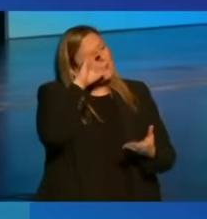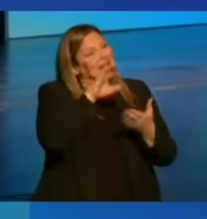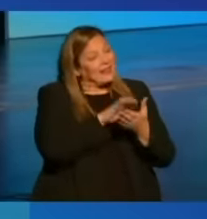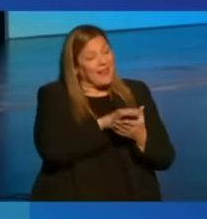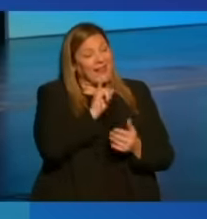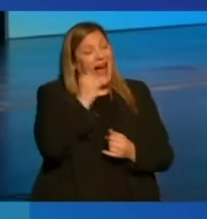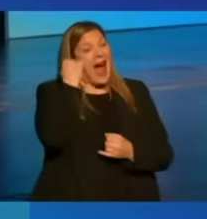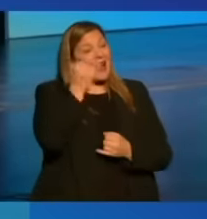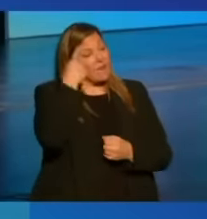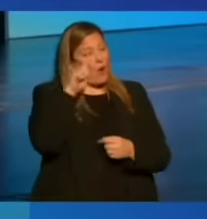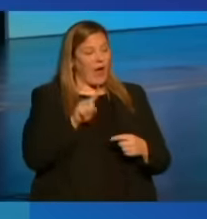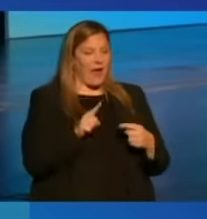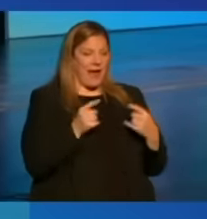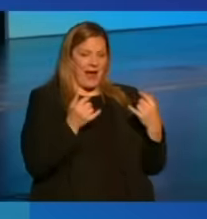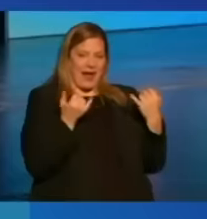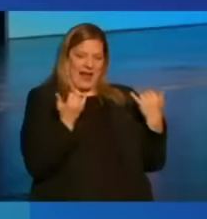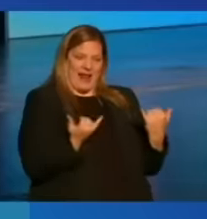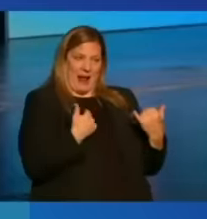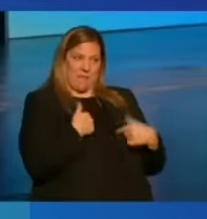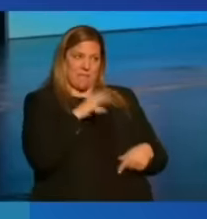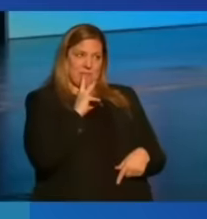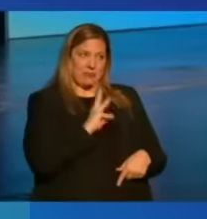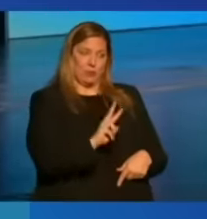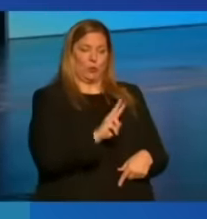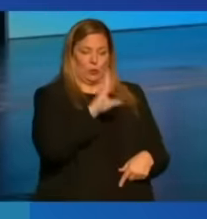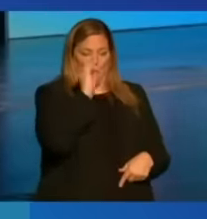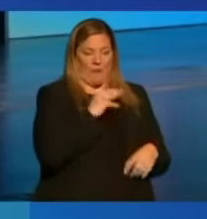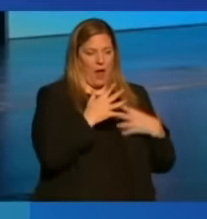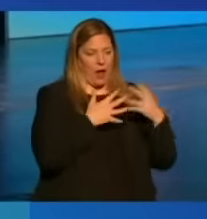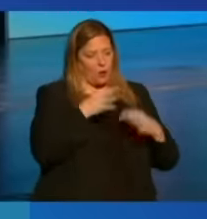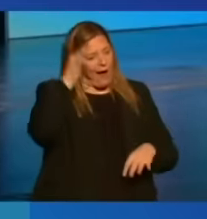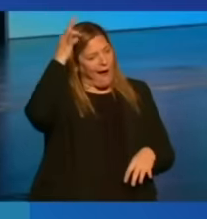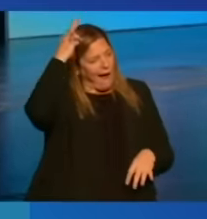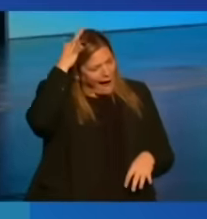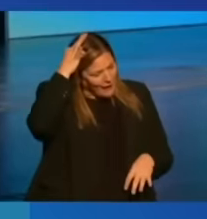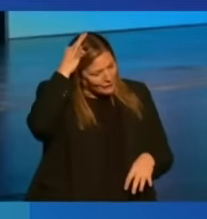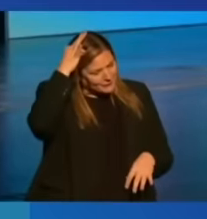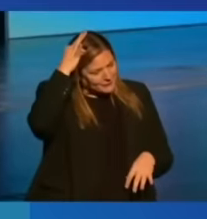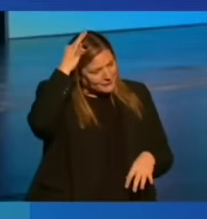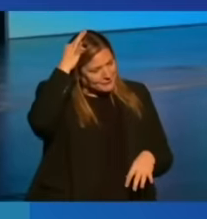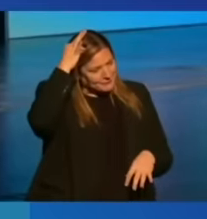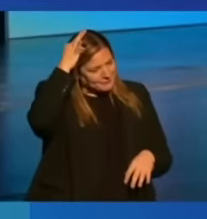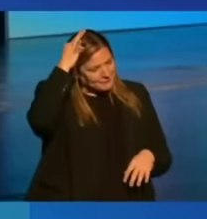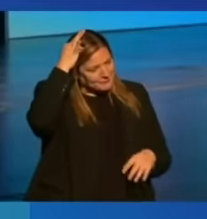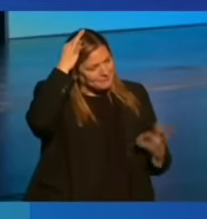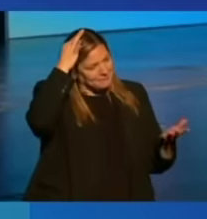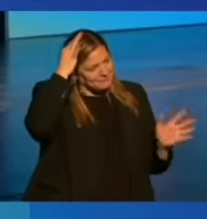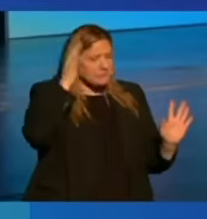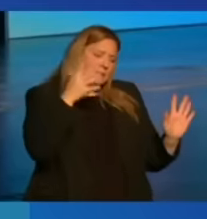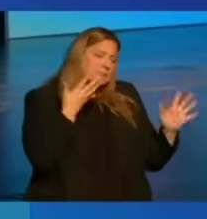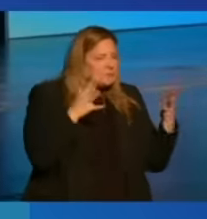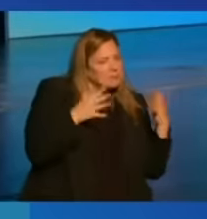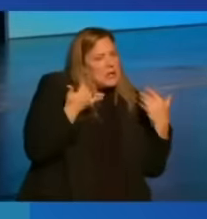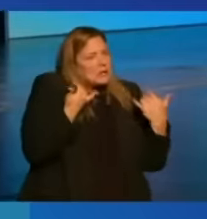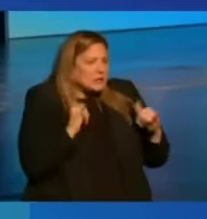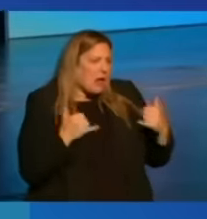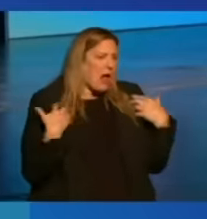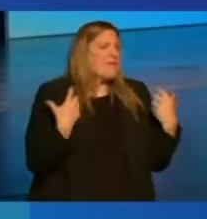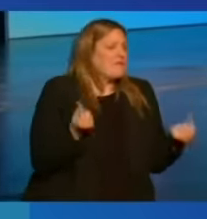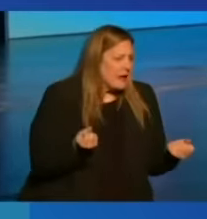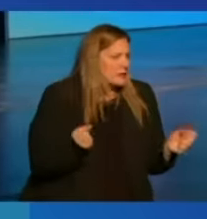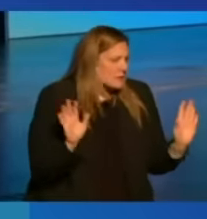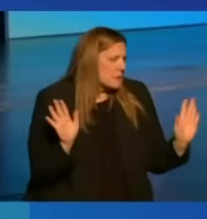ideas of a now-62-year-old, gray-haired, although still relatively fit,